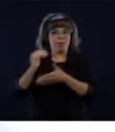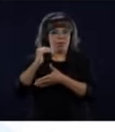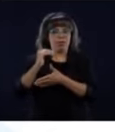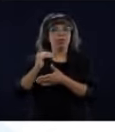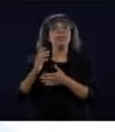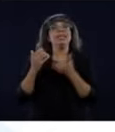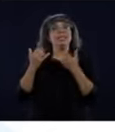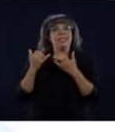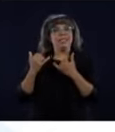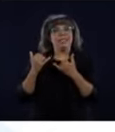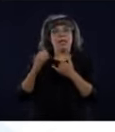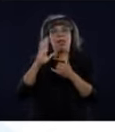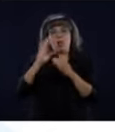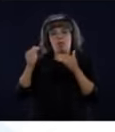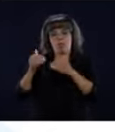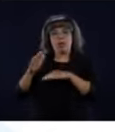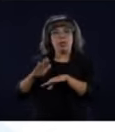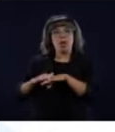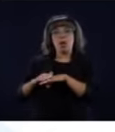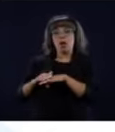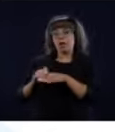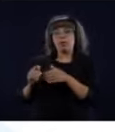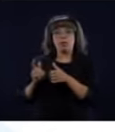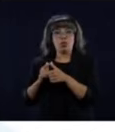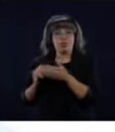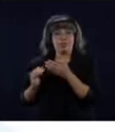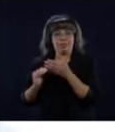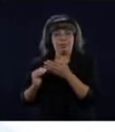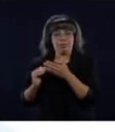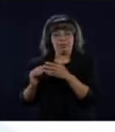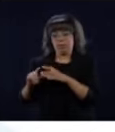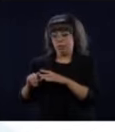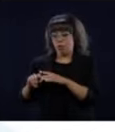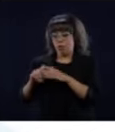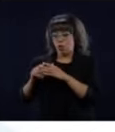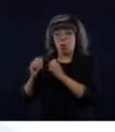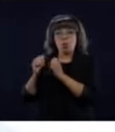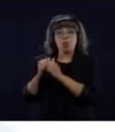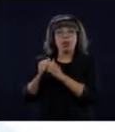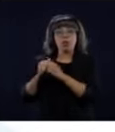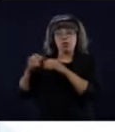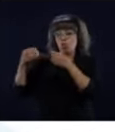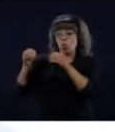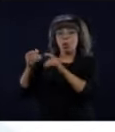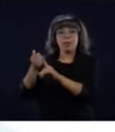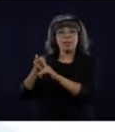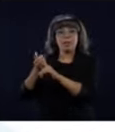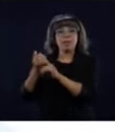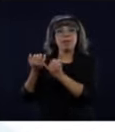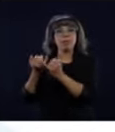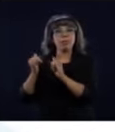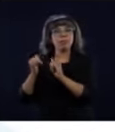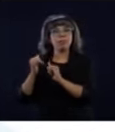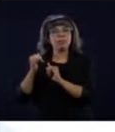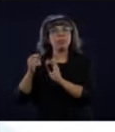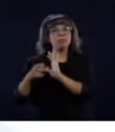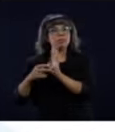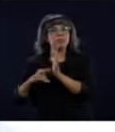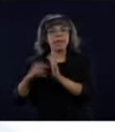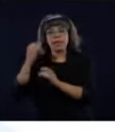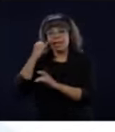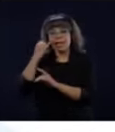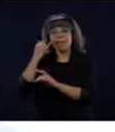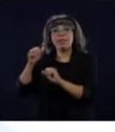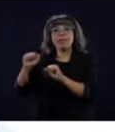not in shopping malls or that have a door that gives on the outside. We'll